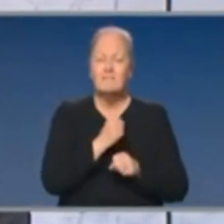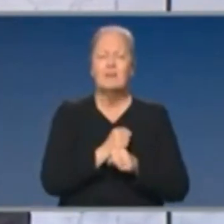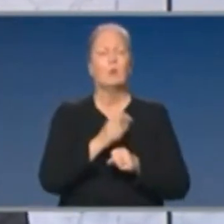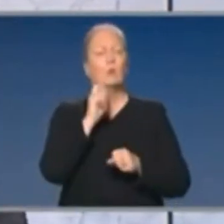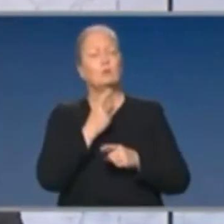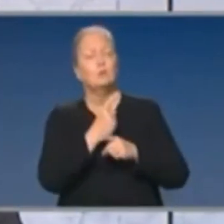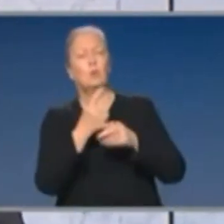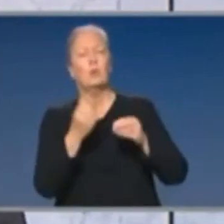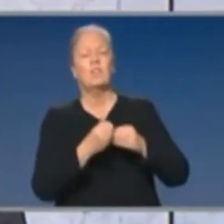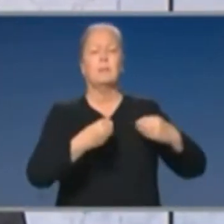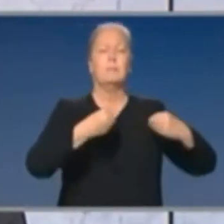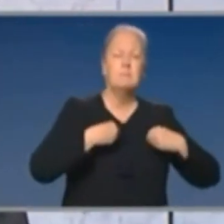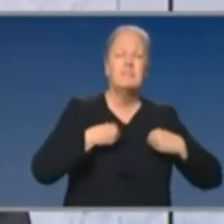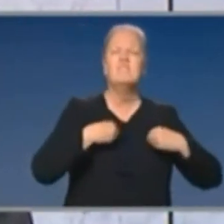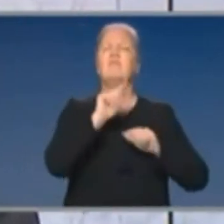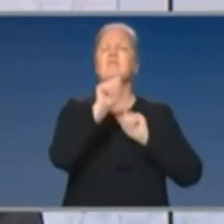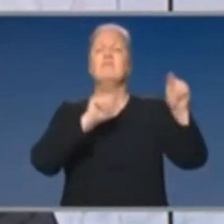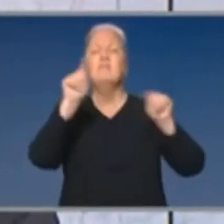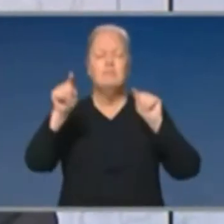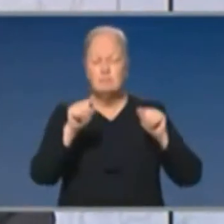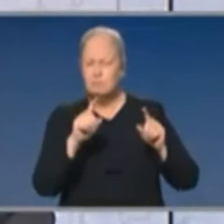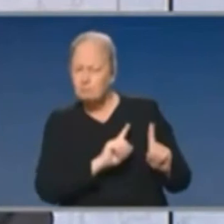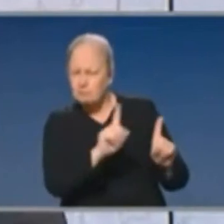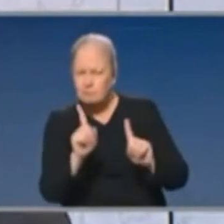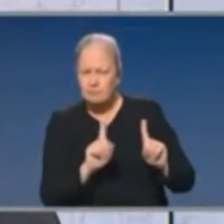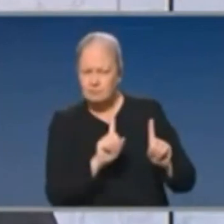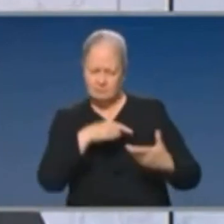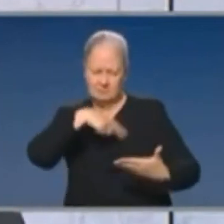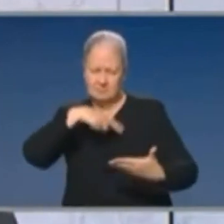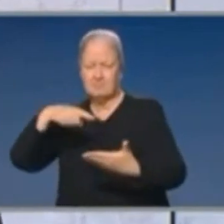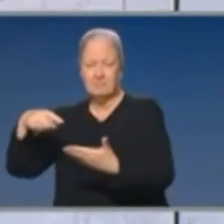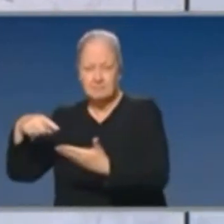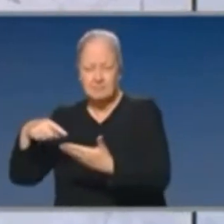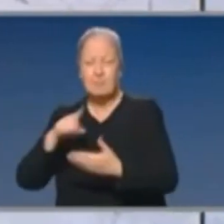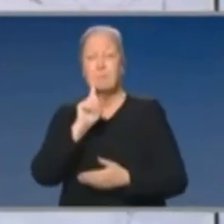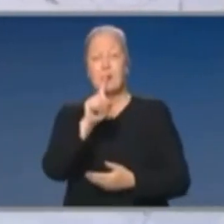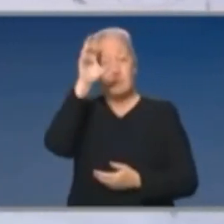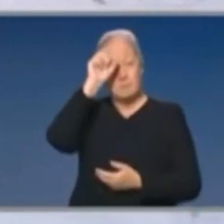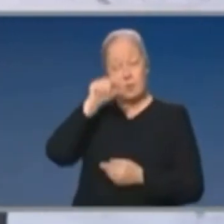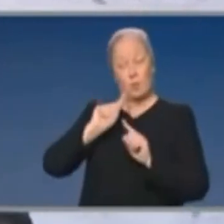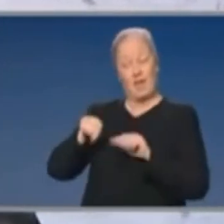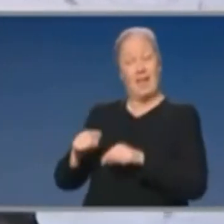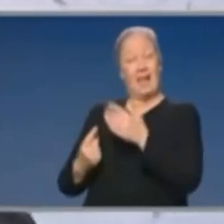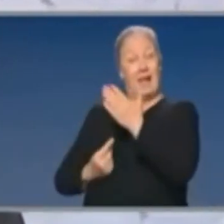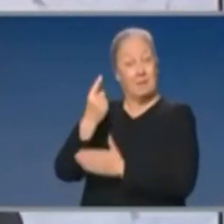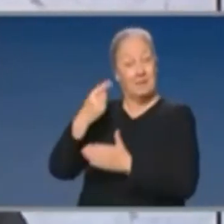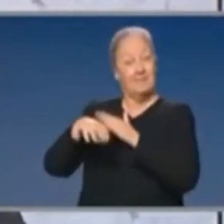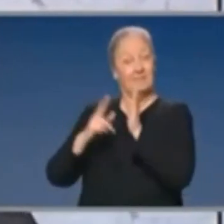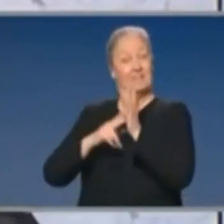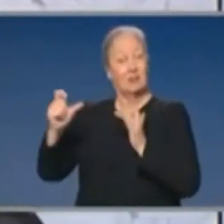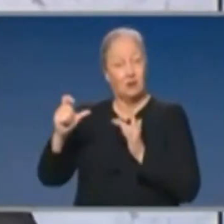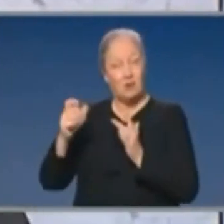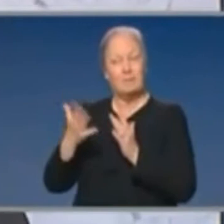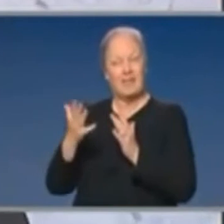and businesses, particularly obviously in Victoria. But let's not forget that there are domino impacts because of the role that Victoria